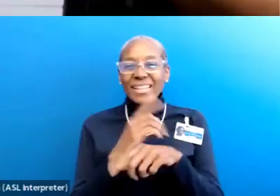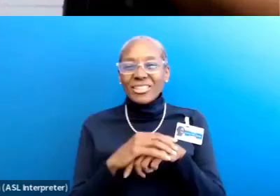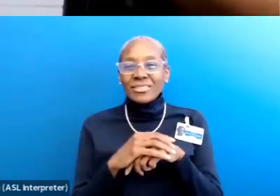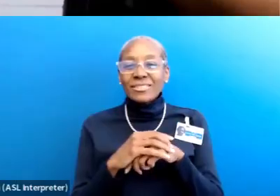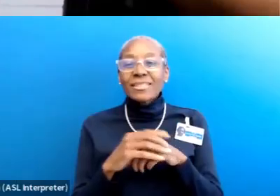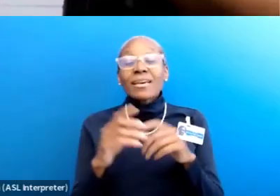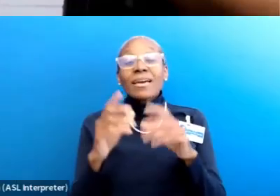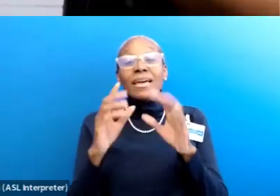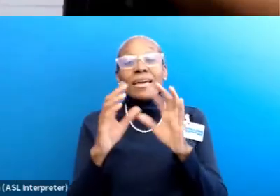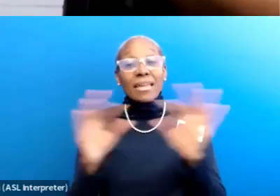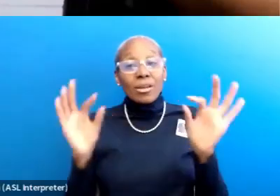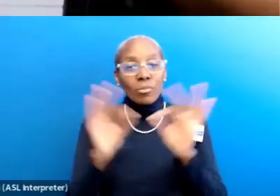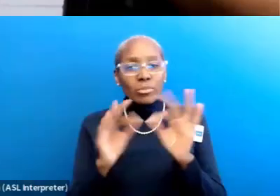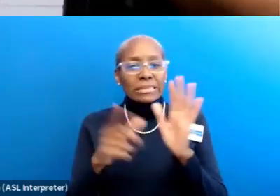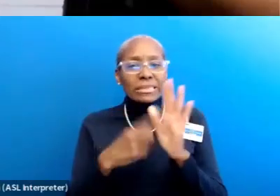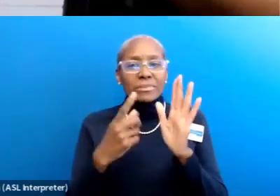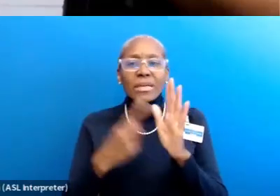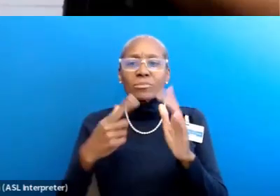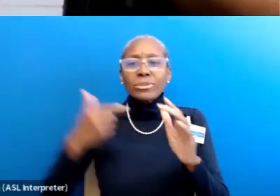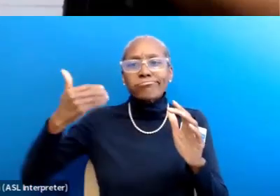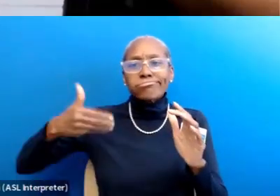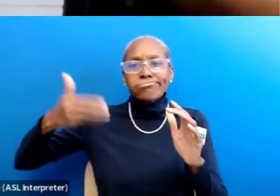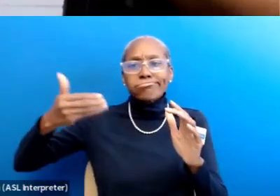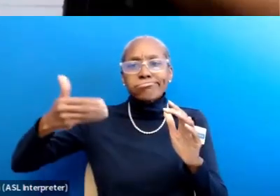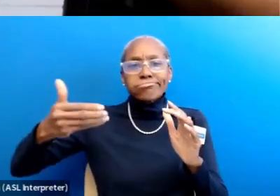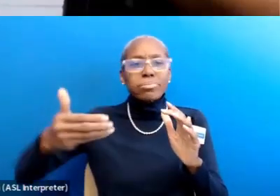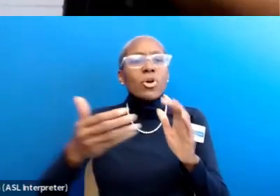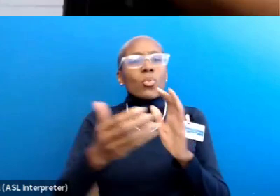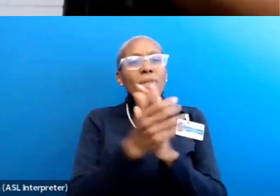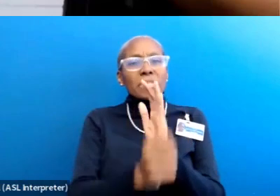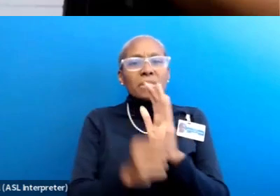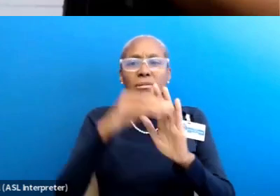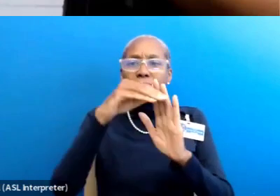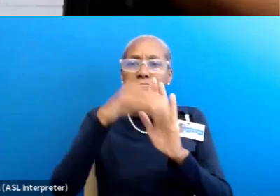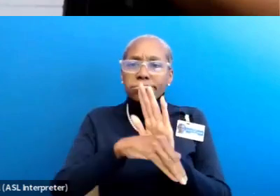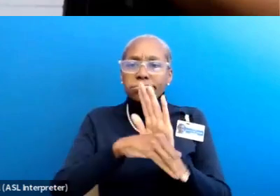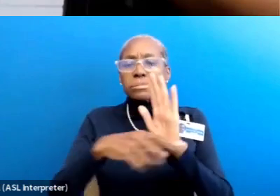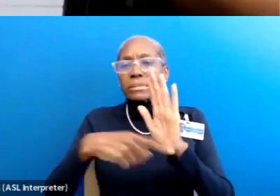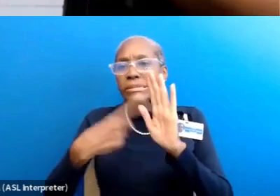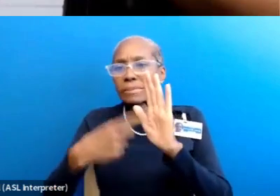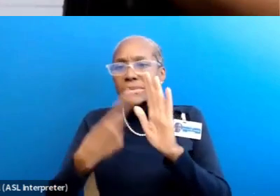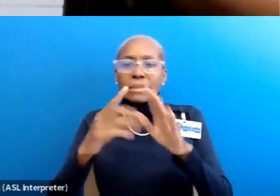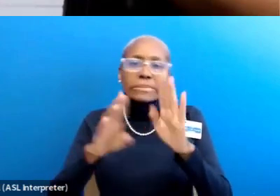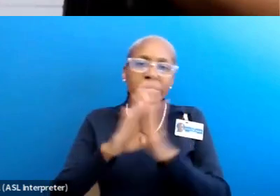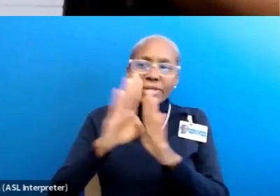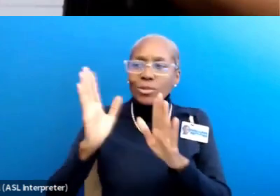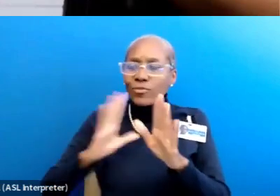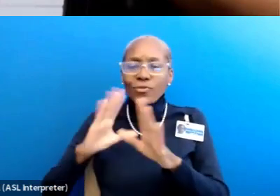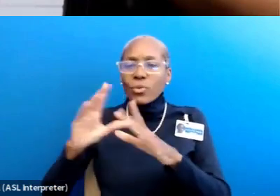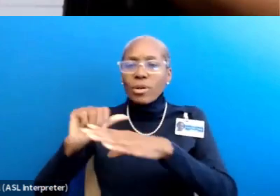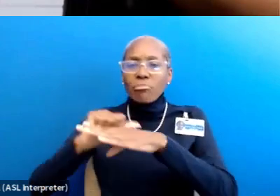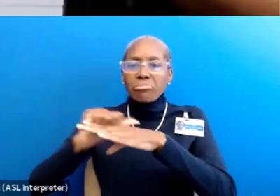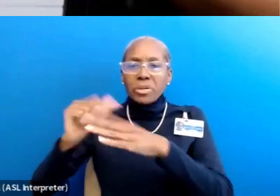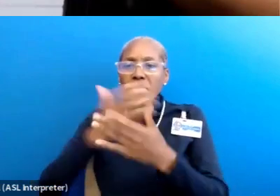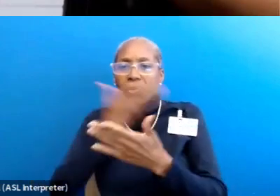deeply entrenched bad habits and maybe even a loss of skills that had previously been developed. The only type of practice